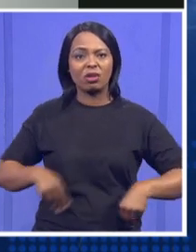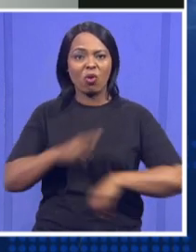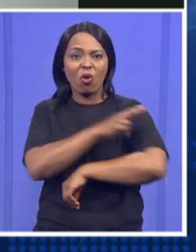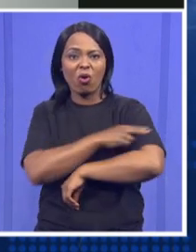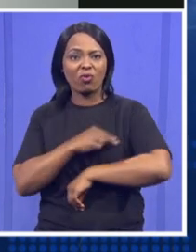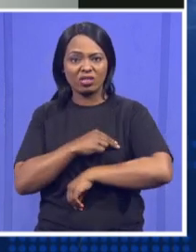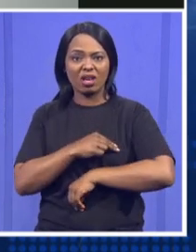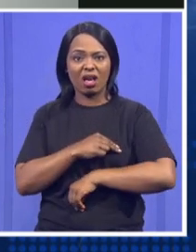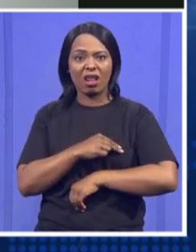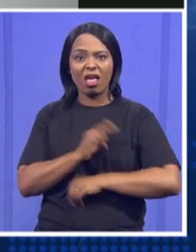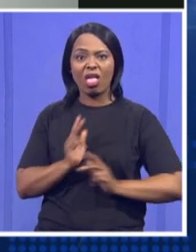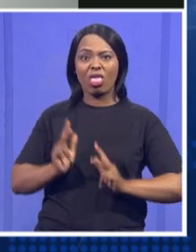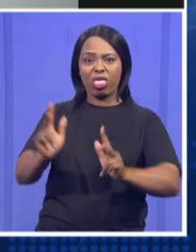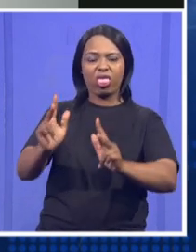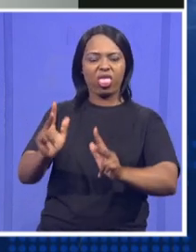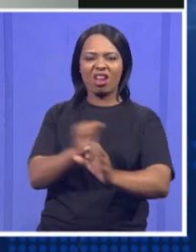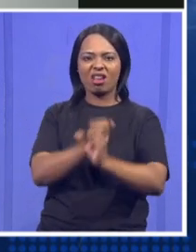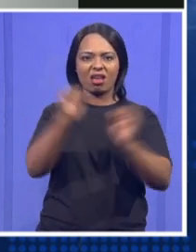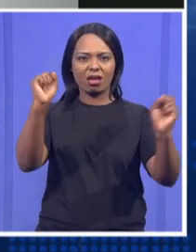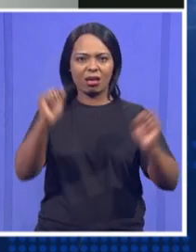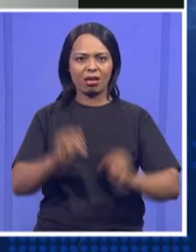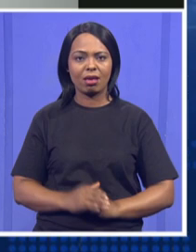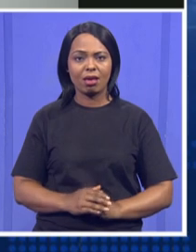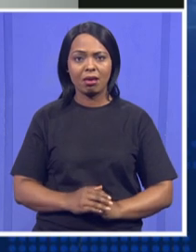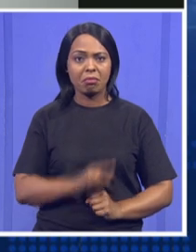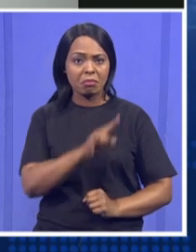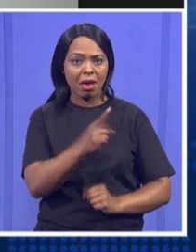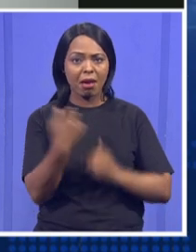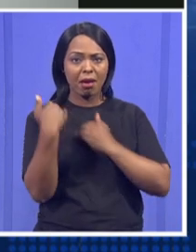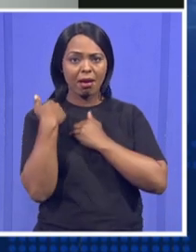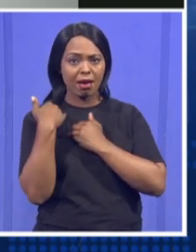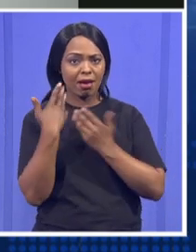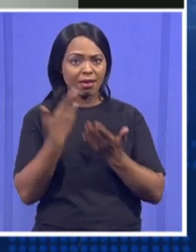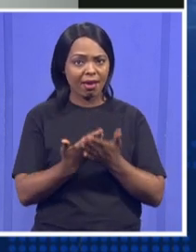easily. How can we hold him accountable to this promise?